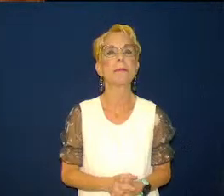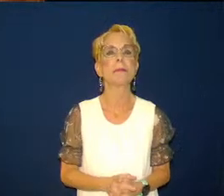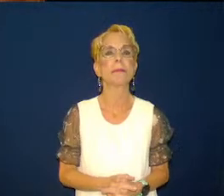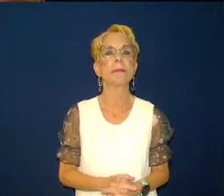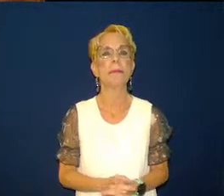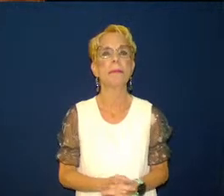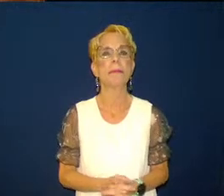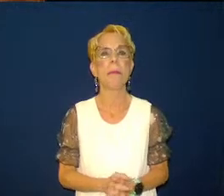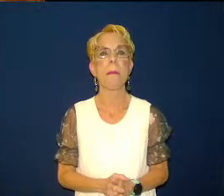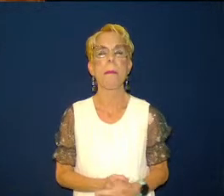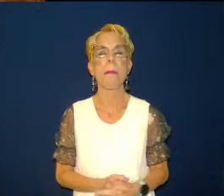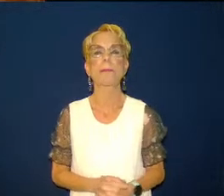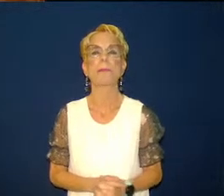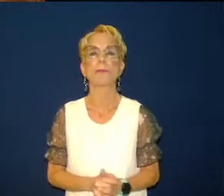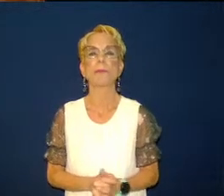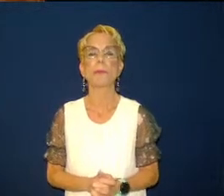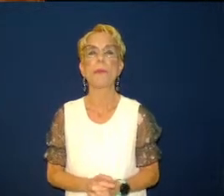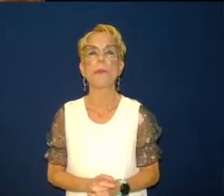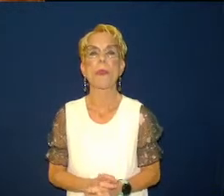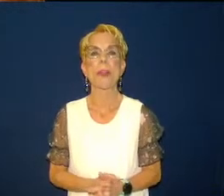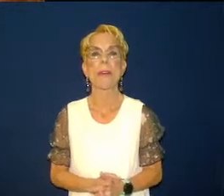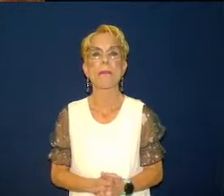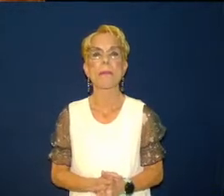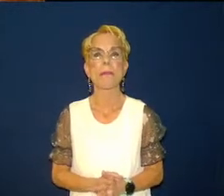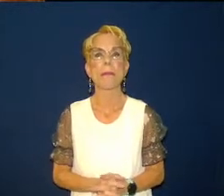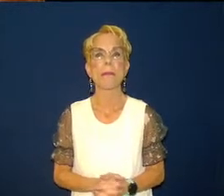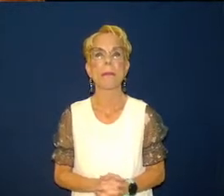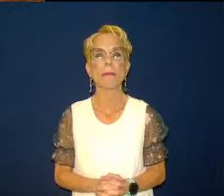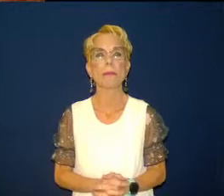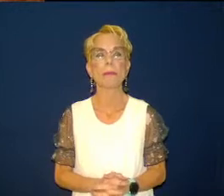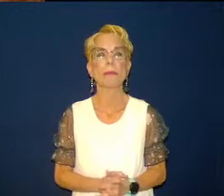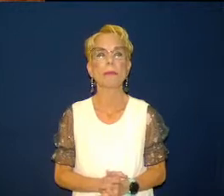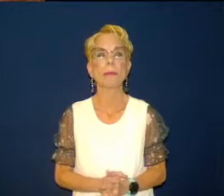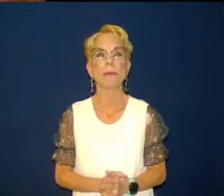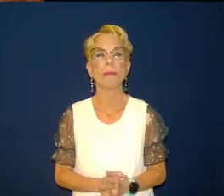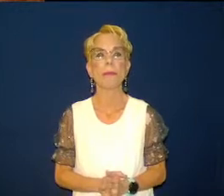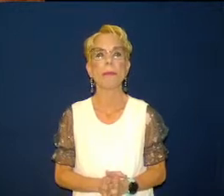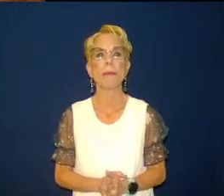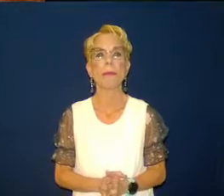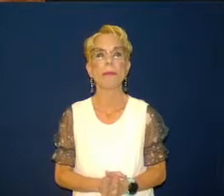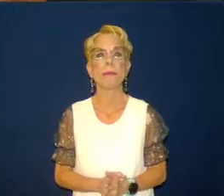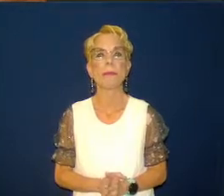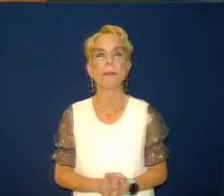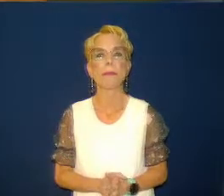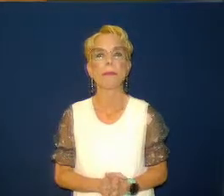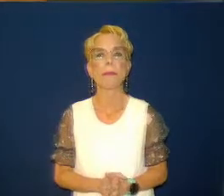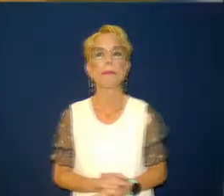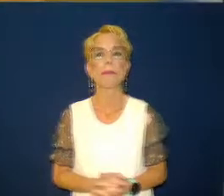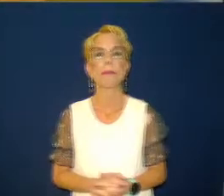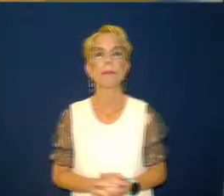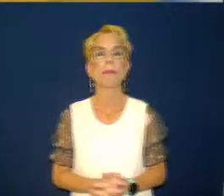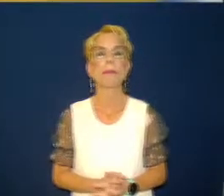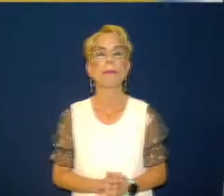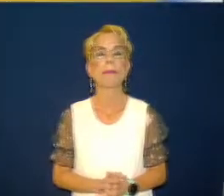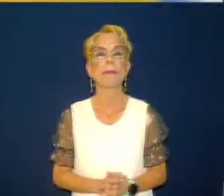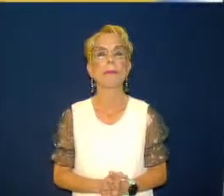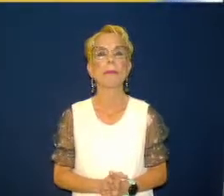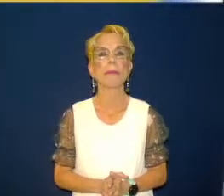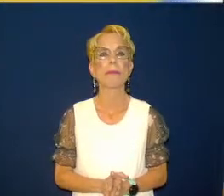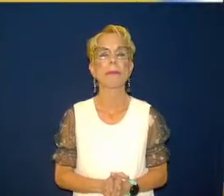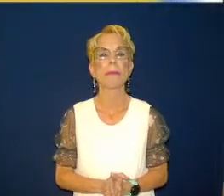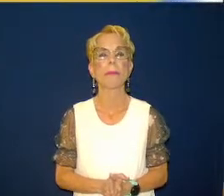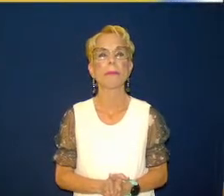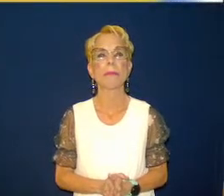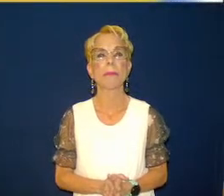congregation about their life in the church what will come back are the results that i send in and this company comes back and says